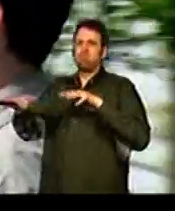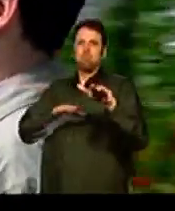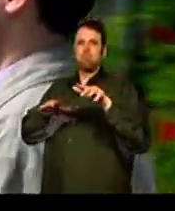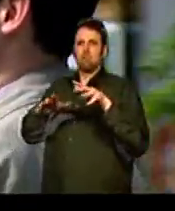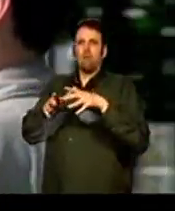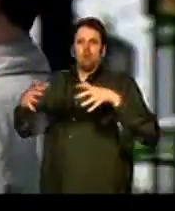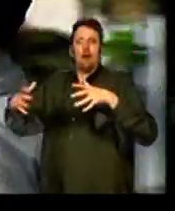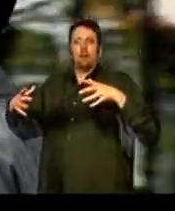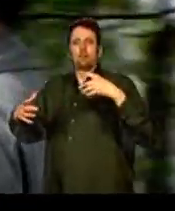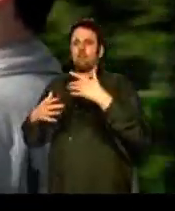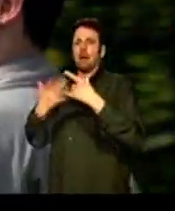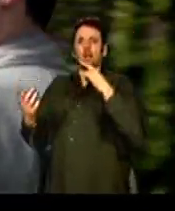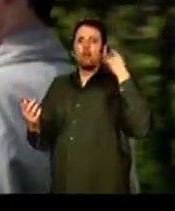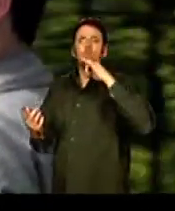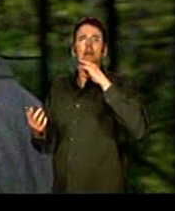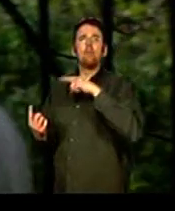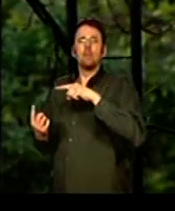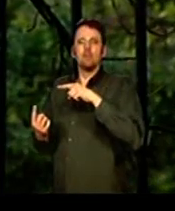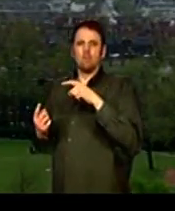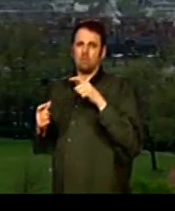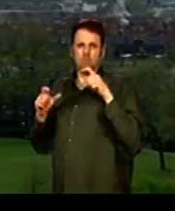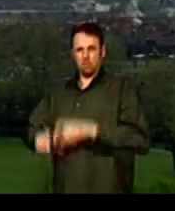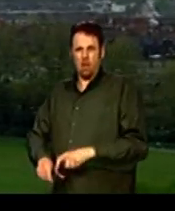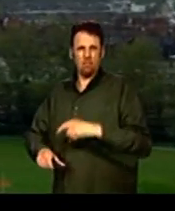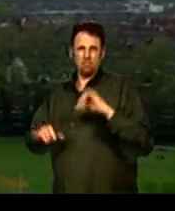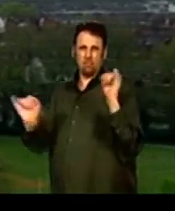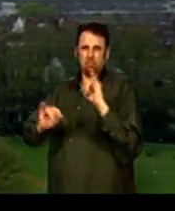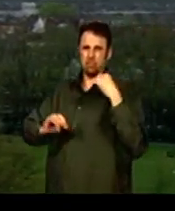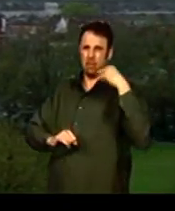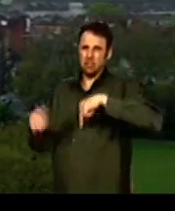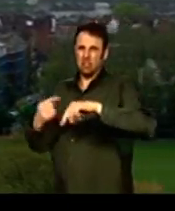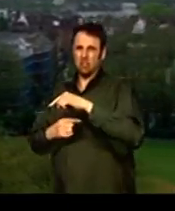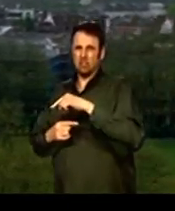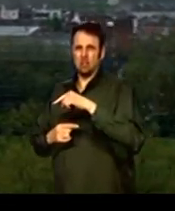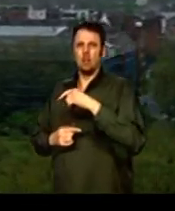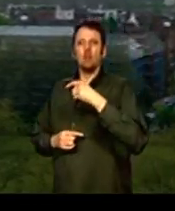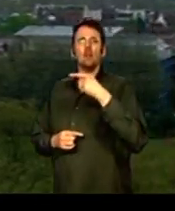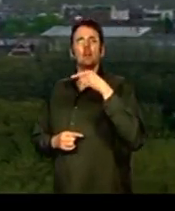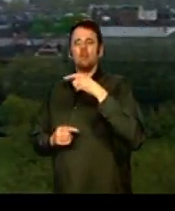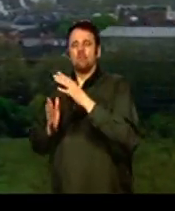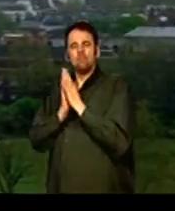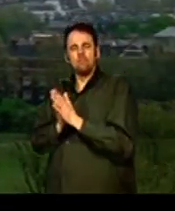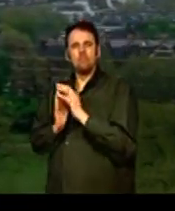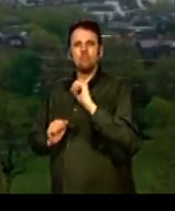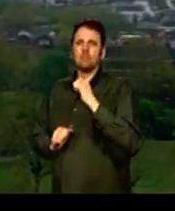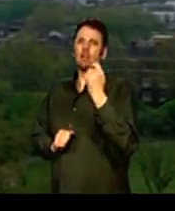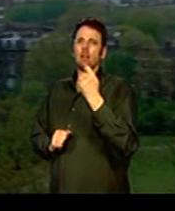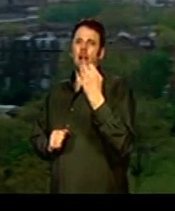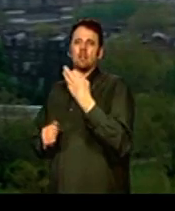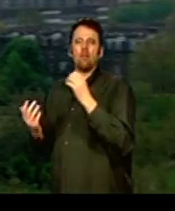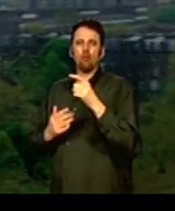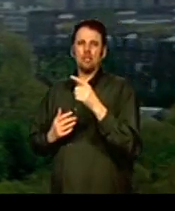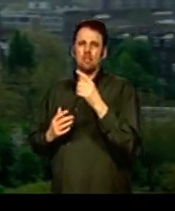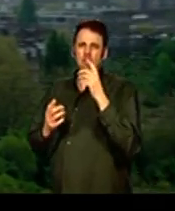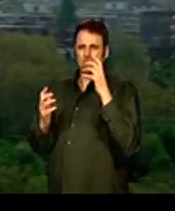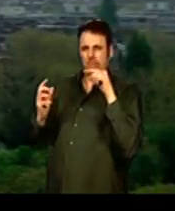many Londoners remained crowded into the capital's dreadful slums. The Victorian Christians were deeply conscious of the plight of the poor which